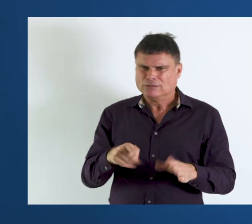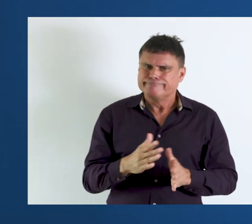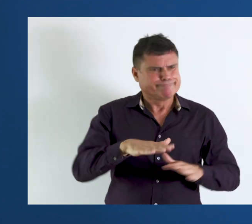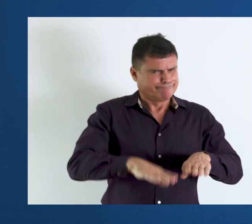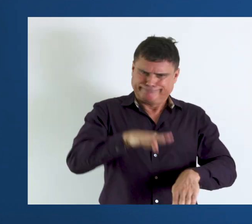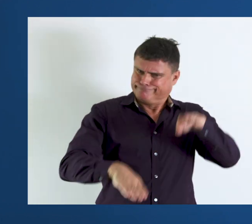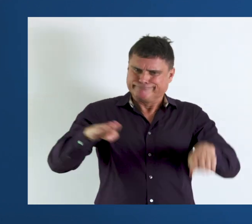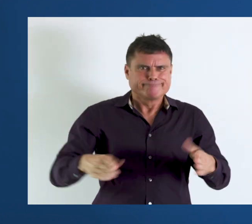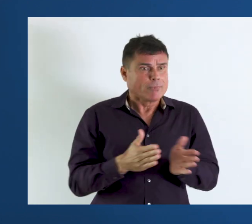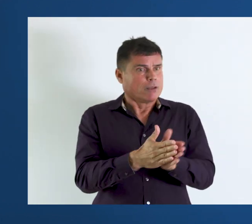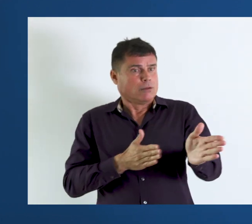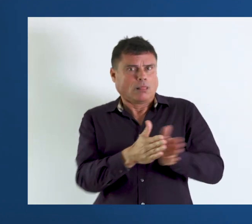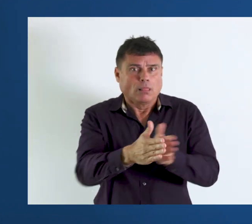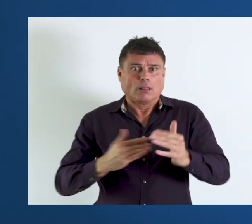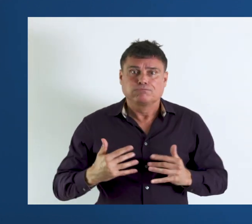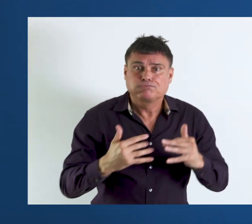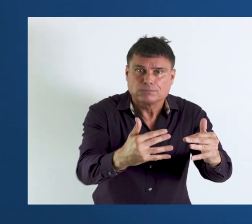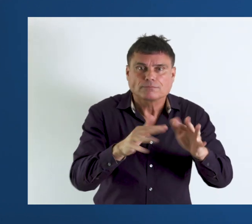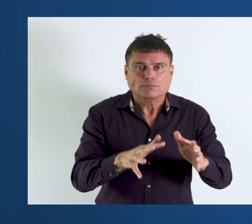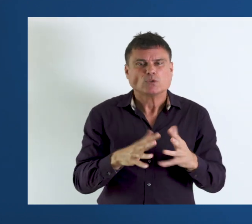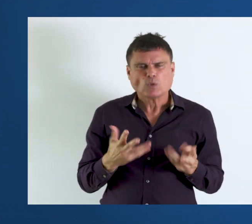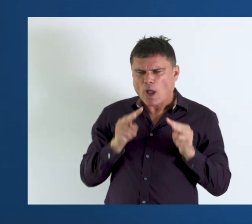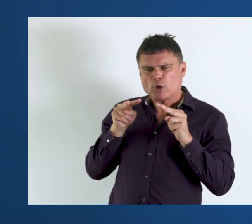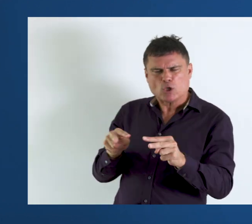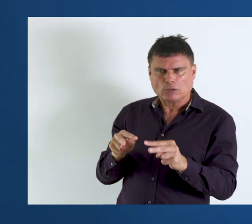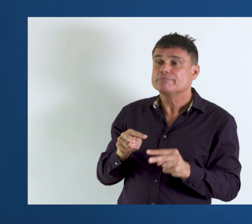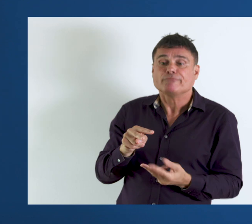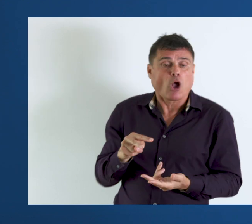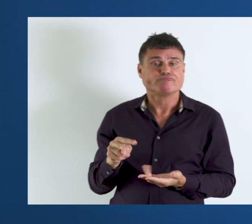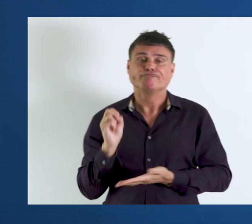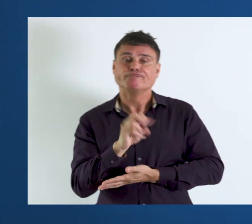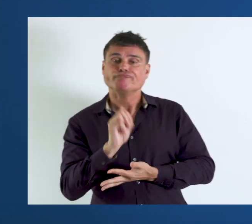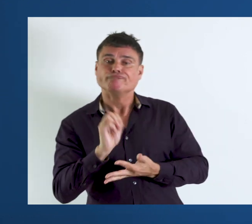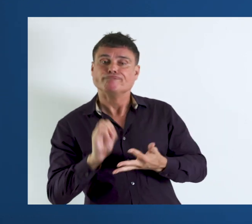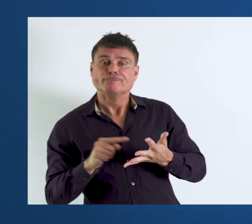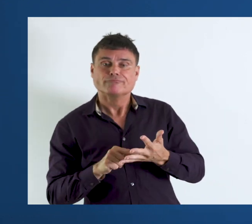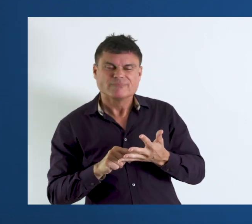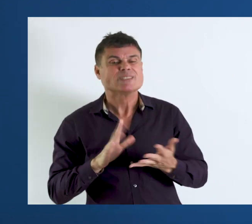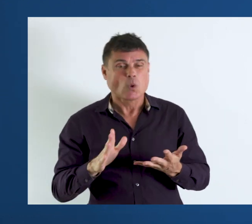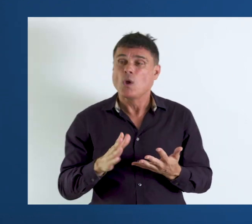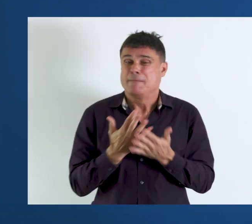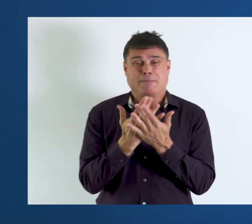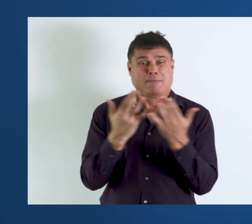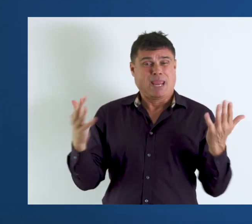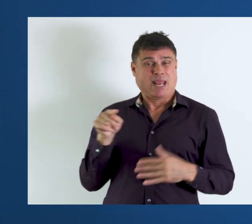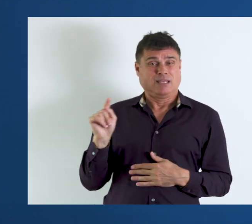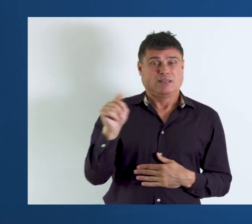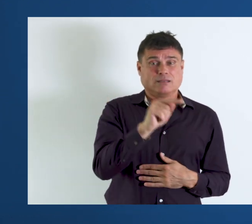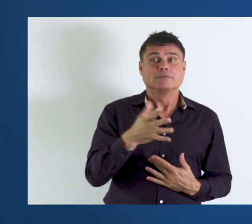fact that information on children are gathered through a proxy respondent. In most cases,